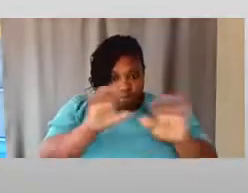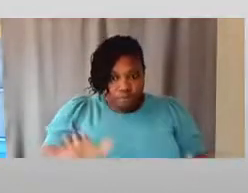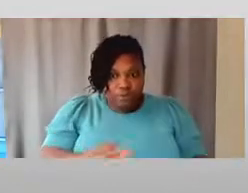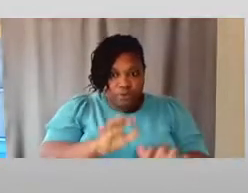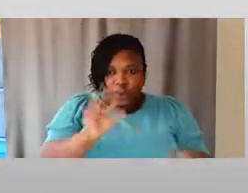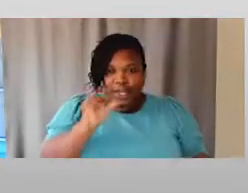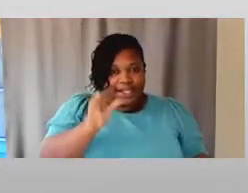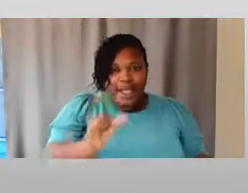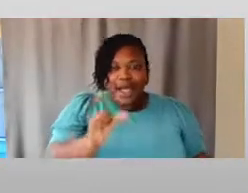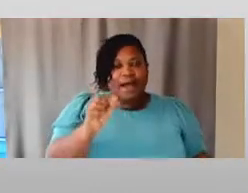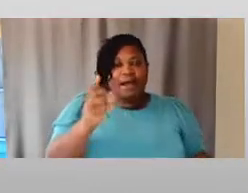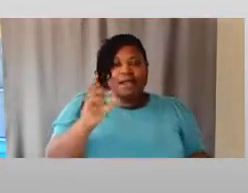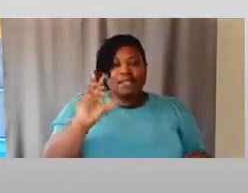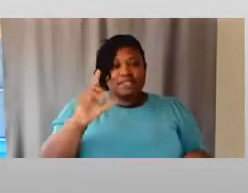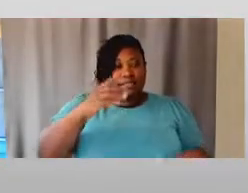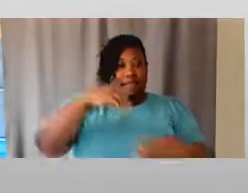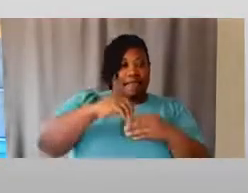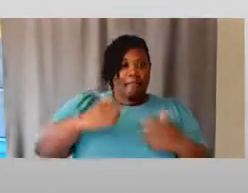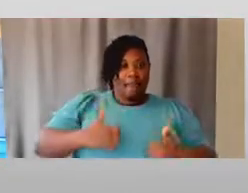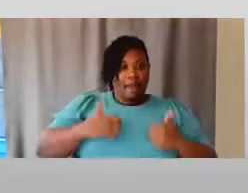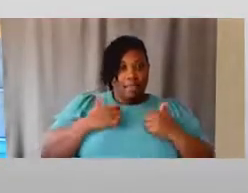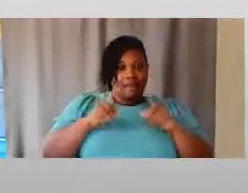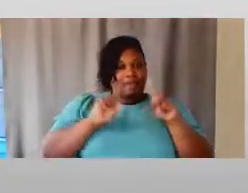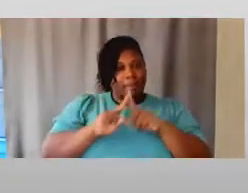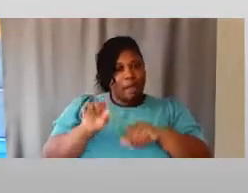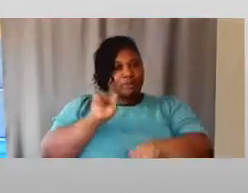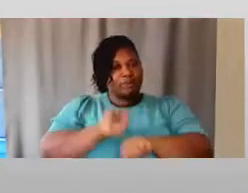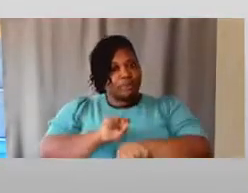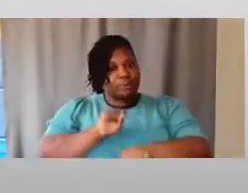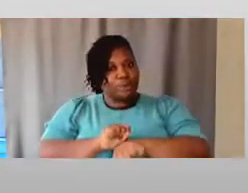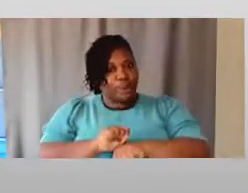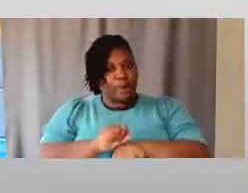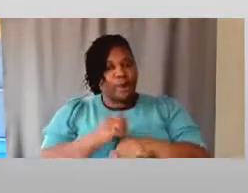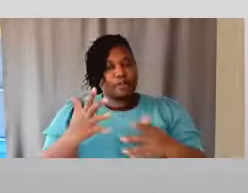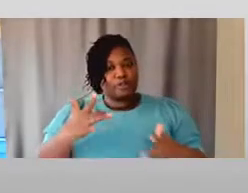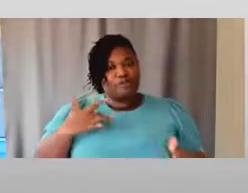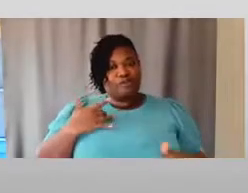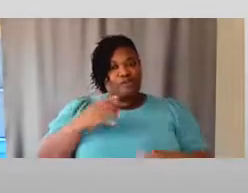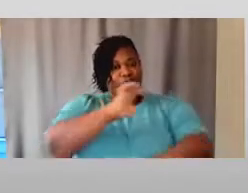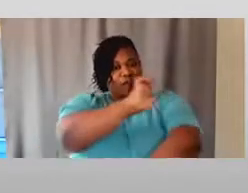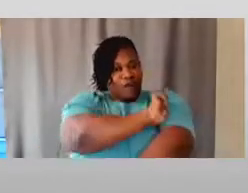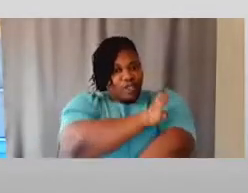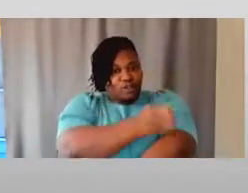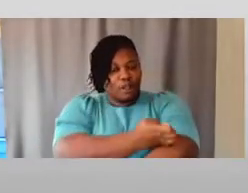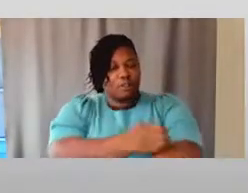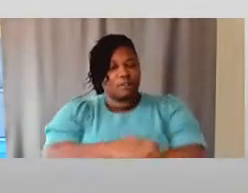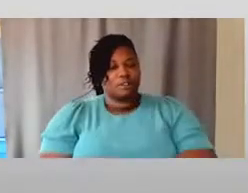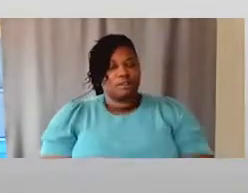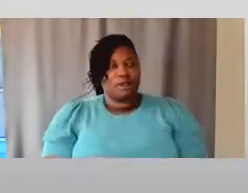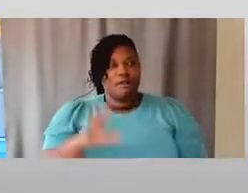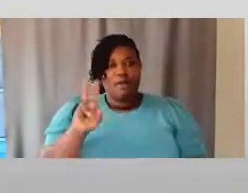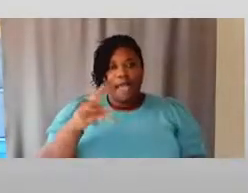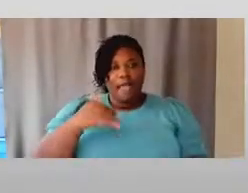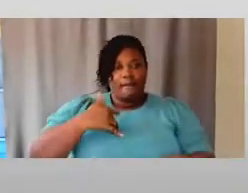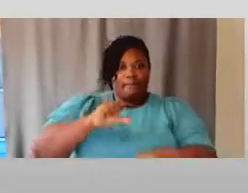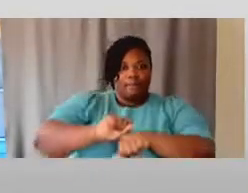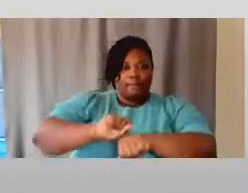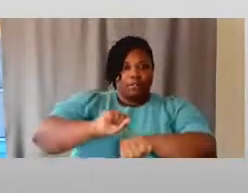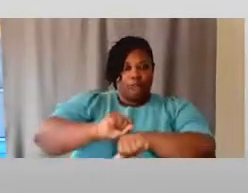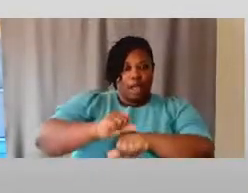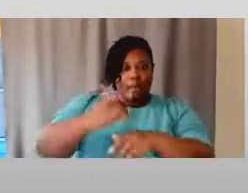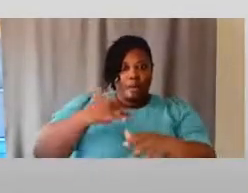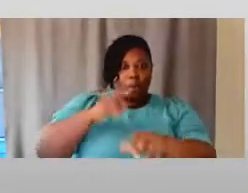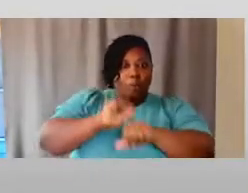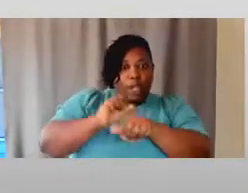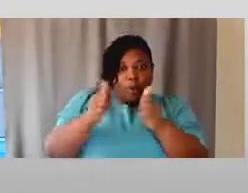just like, you know, in my life, but to do work, to feel energized at my job, working